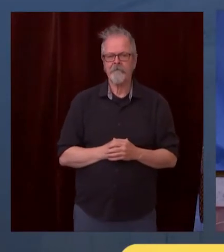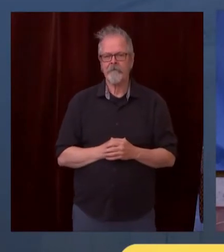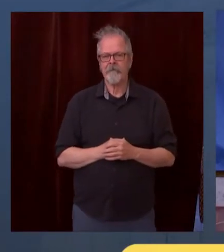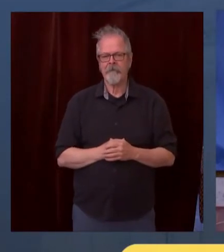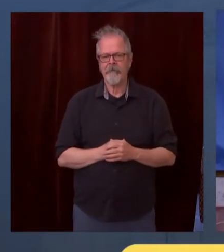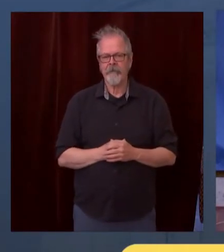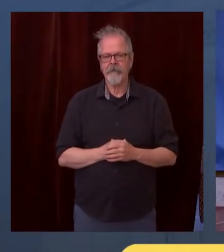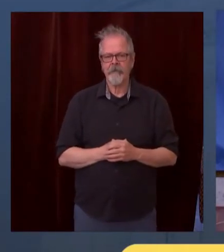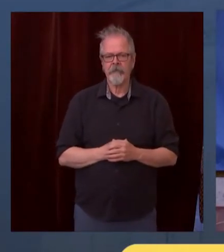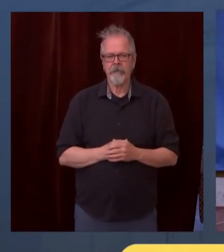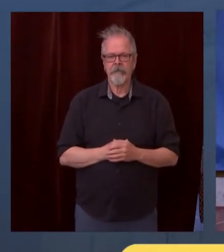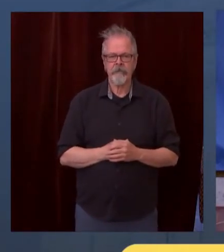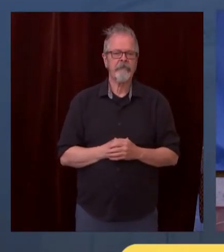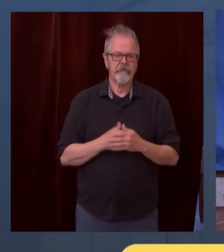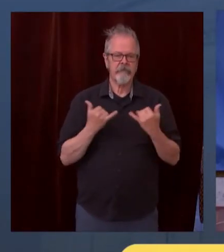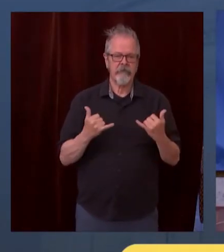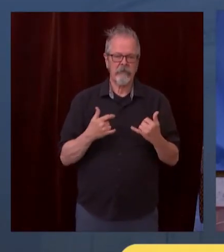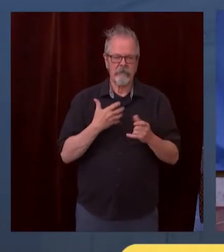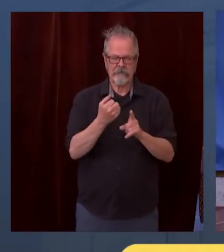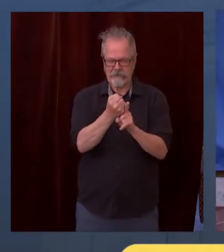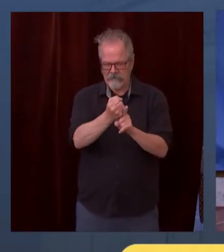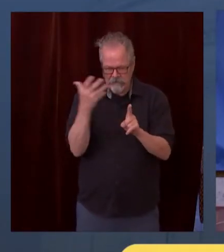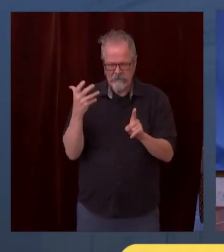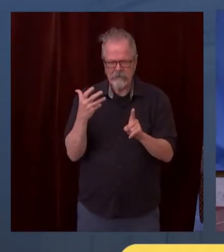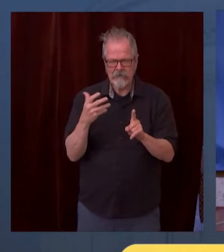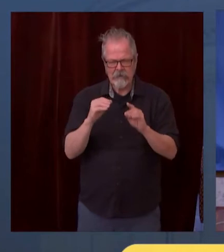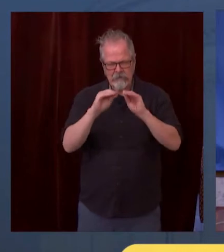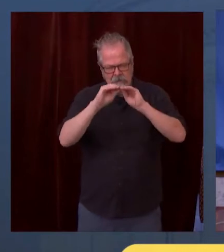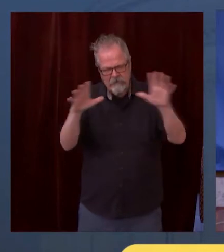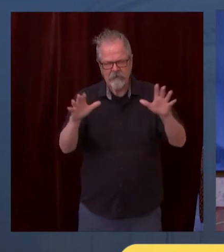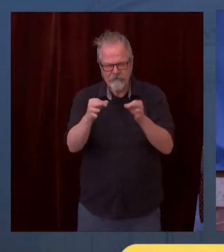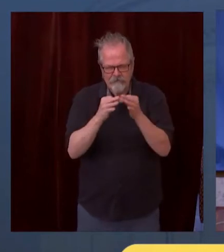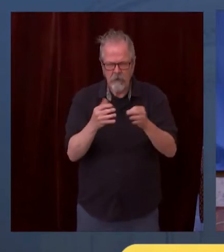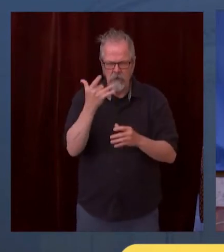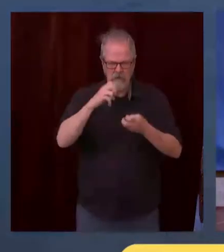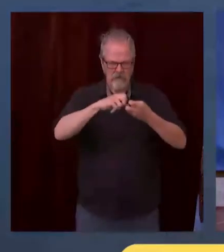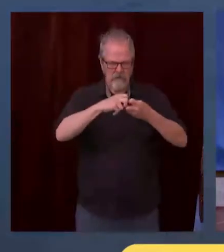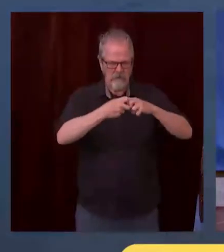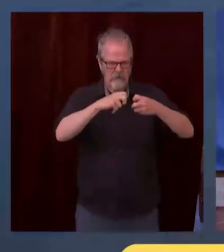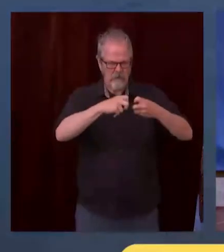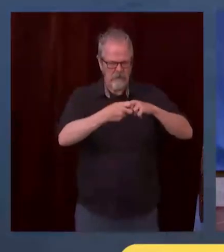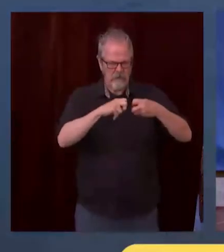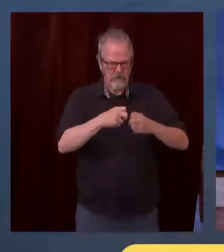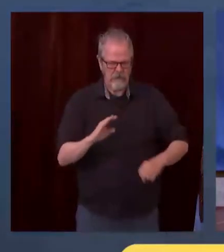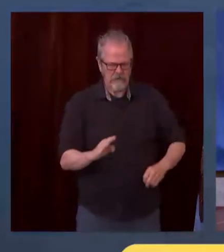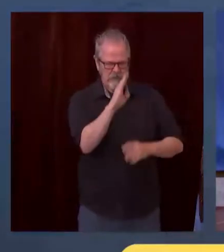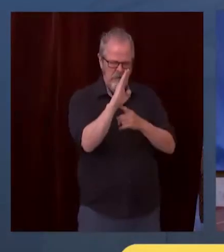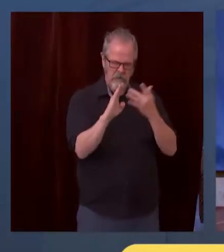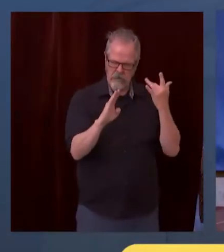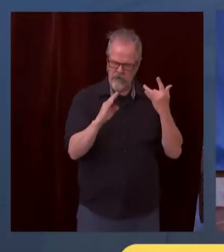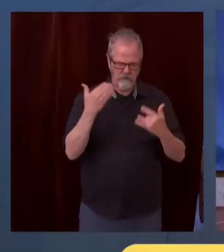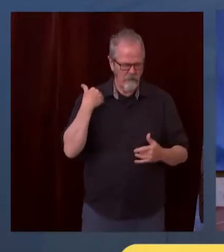explain why we are in this pickle. Why are we facing a forced surge after all of our efforts,